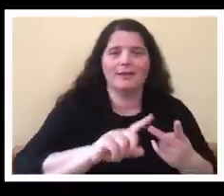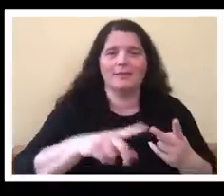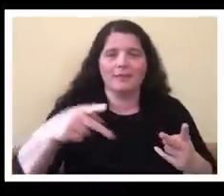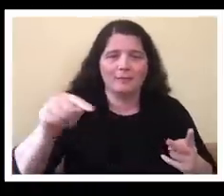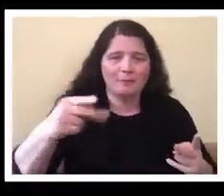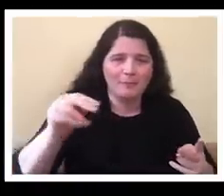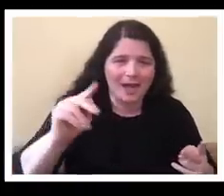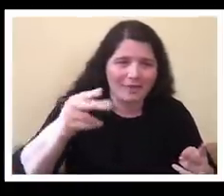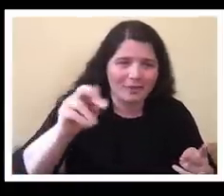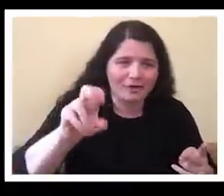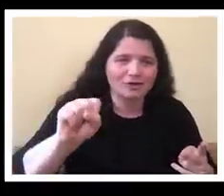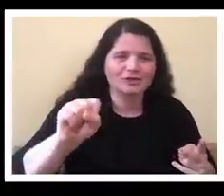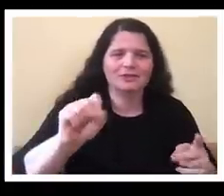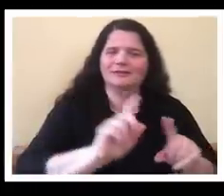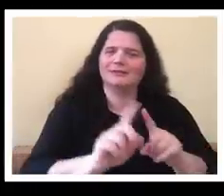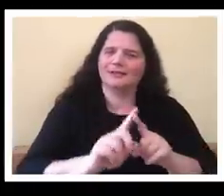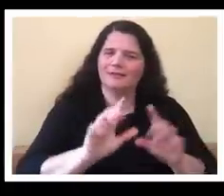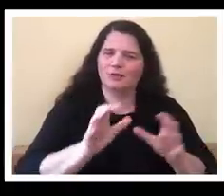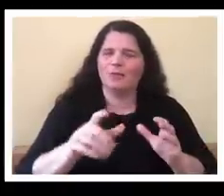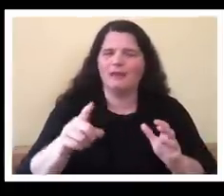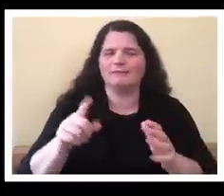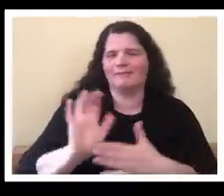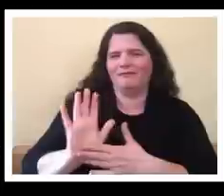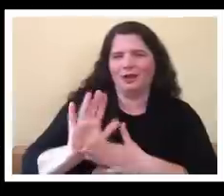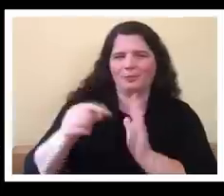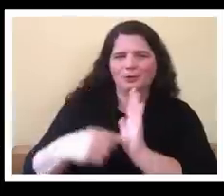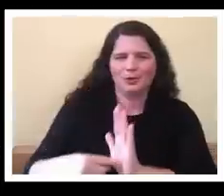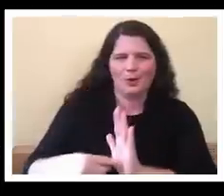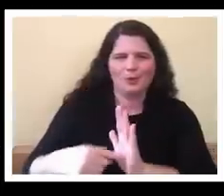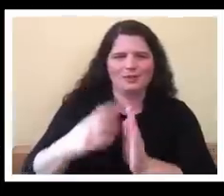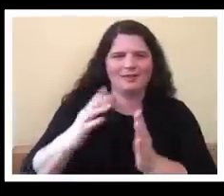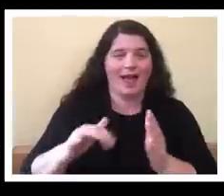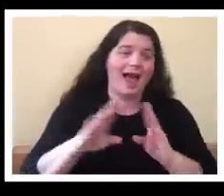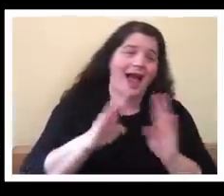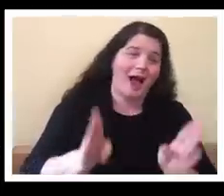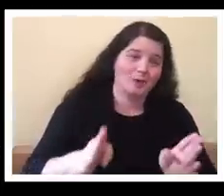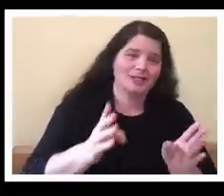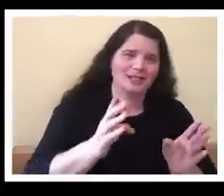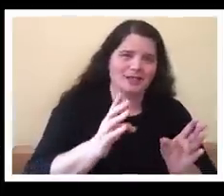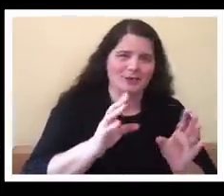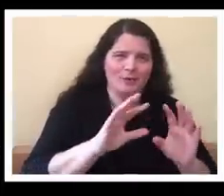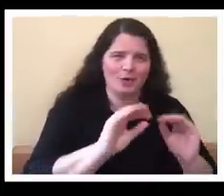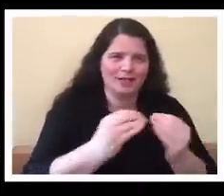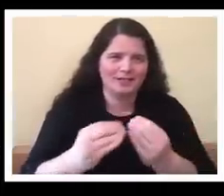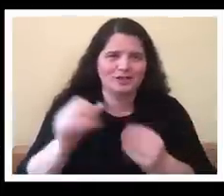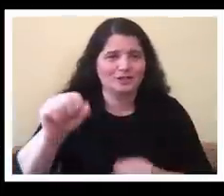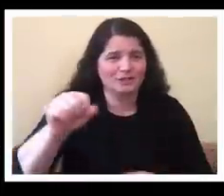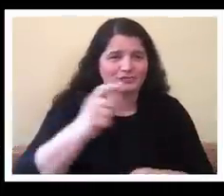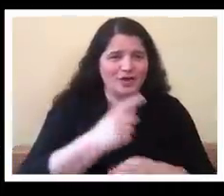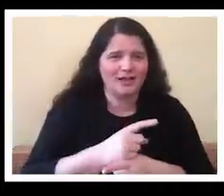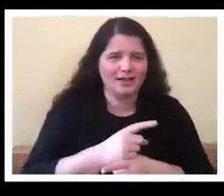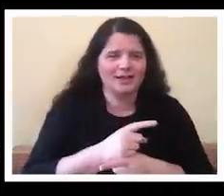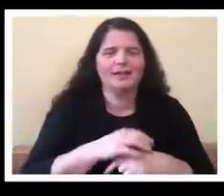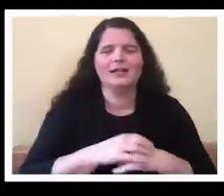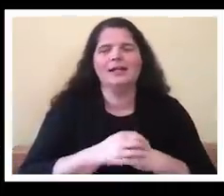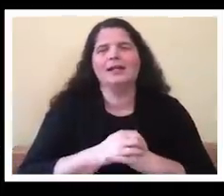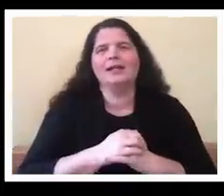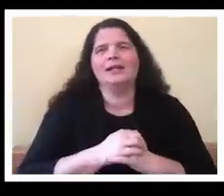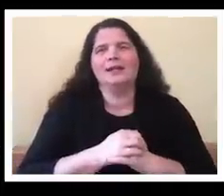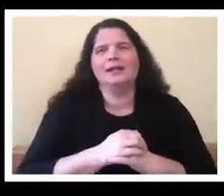film uh and you know housing organizations and and uh you know as a a